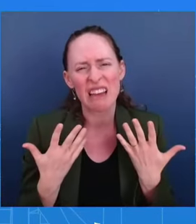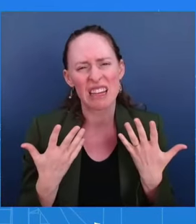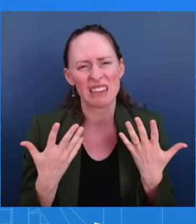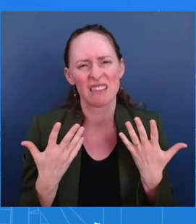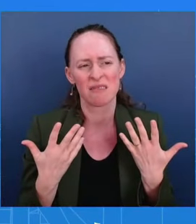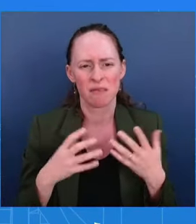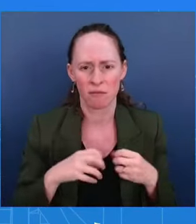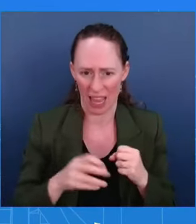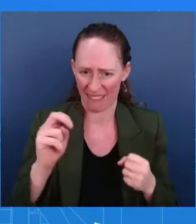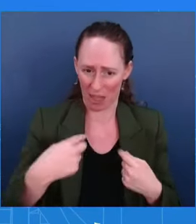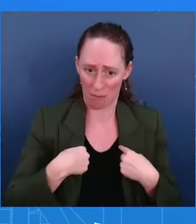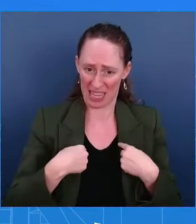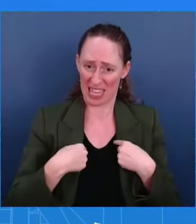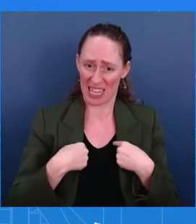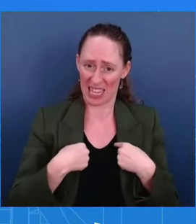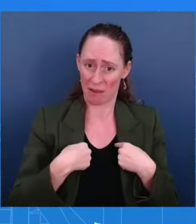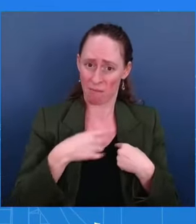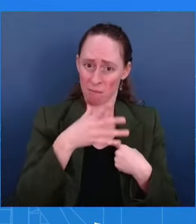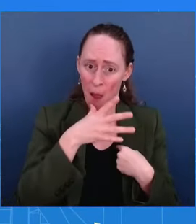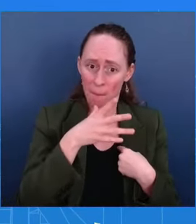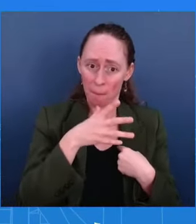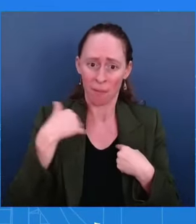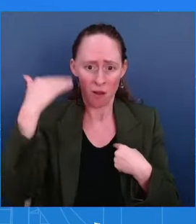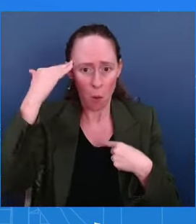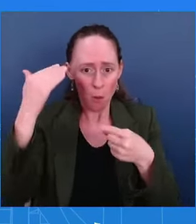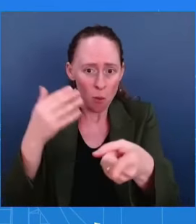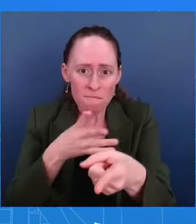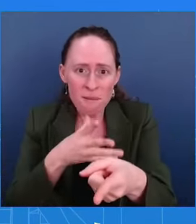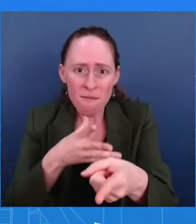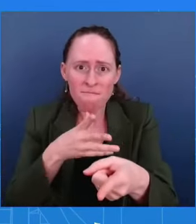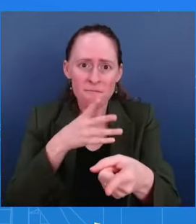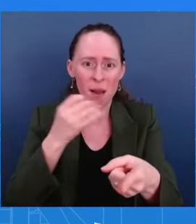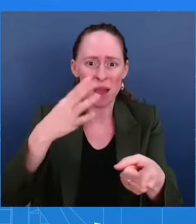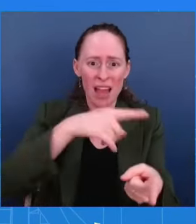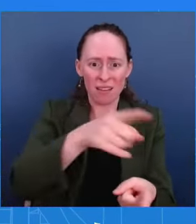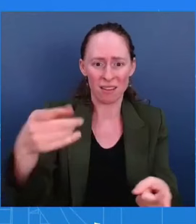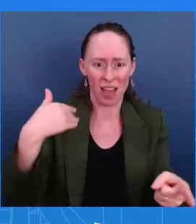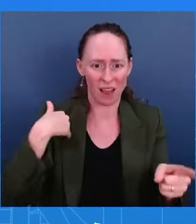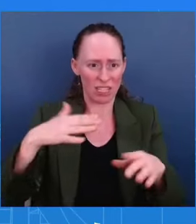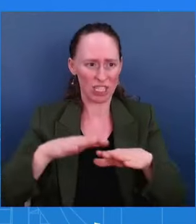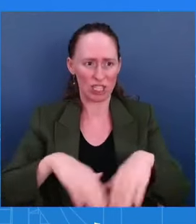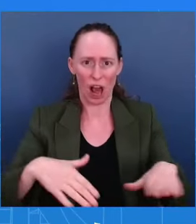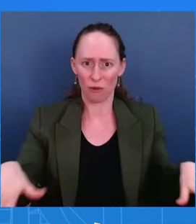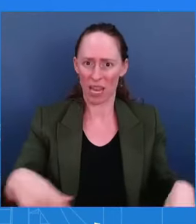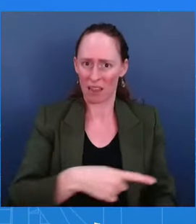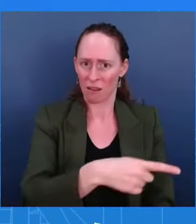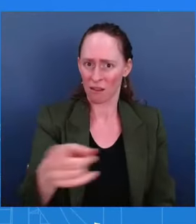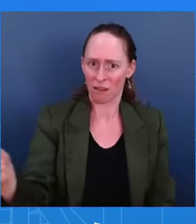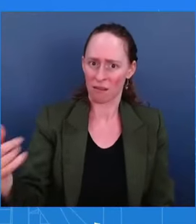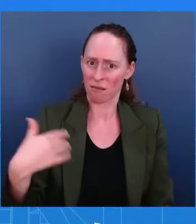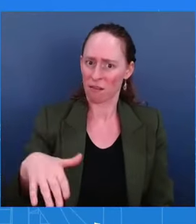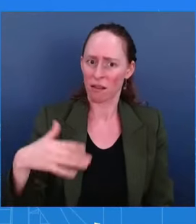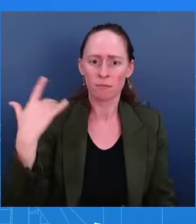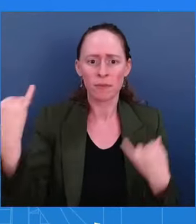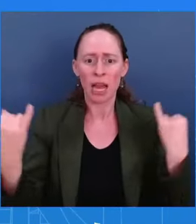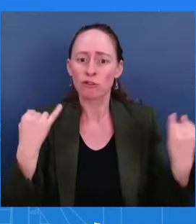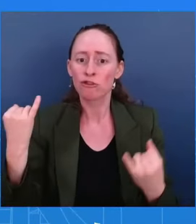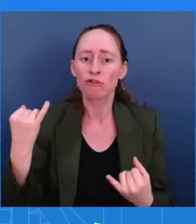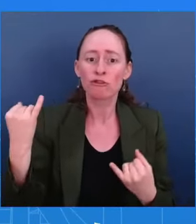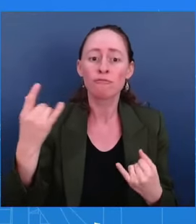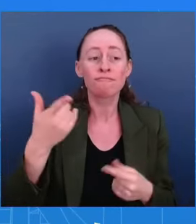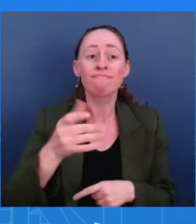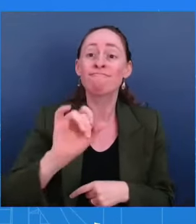are parents and to see this on the week that you're sending your kids to school is heartbreaking.